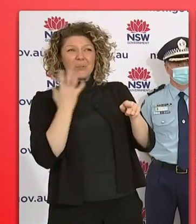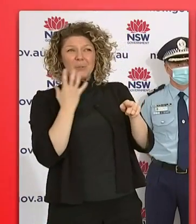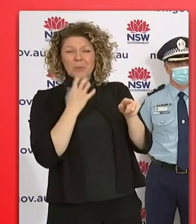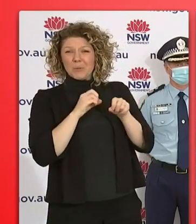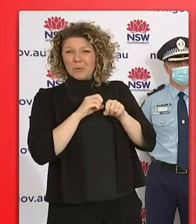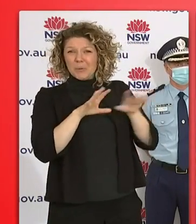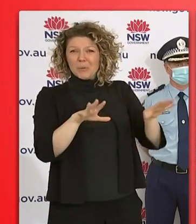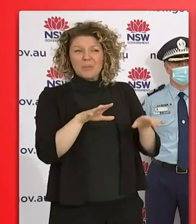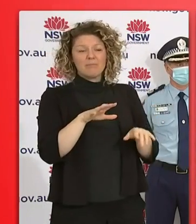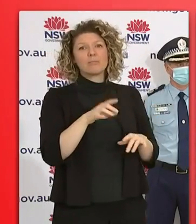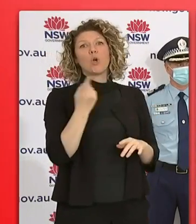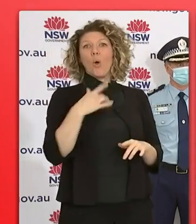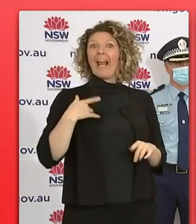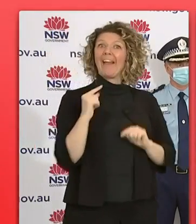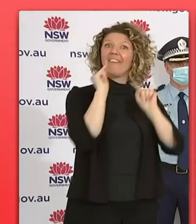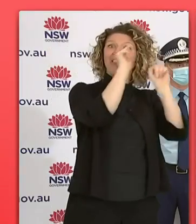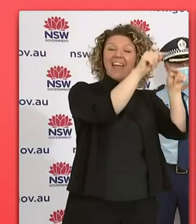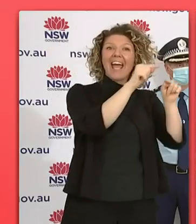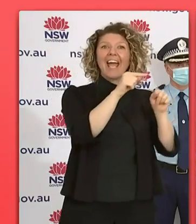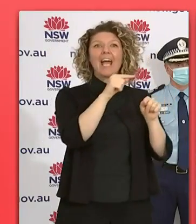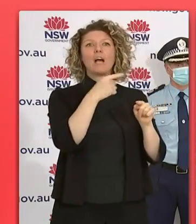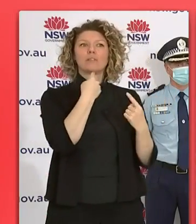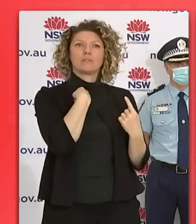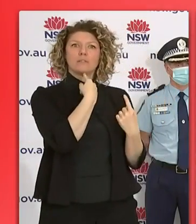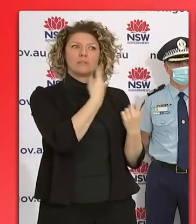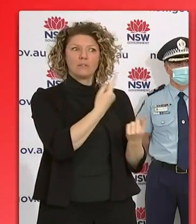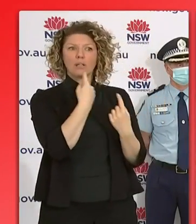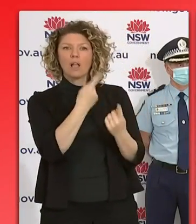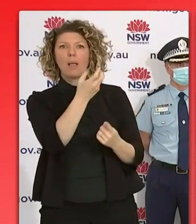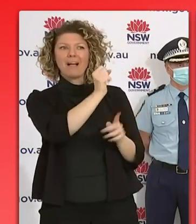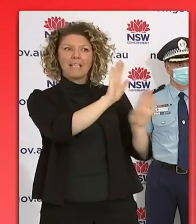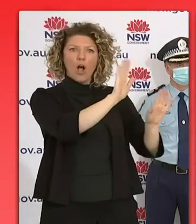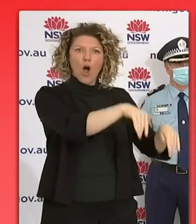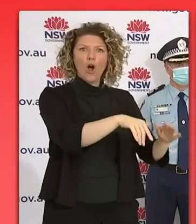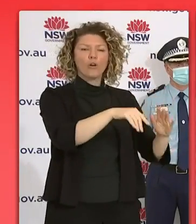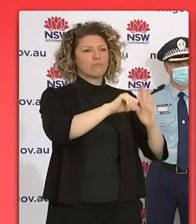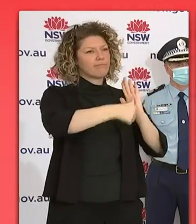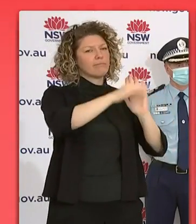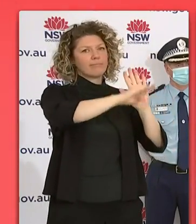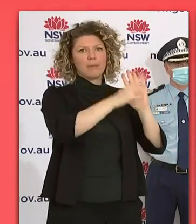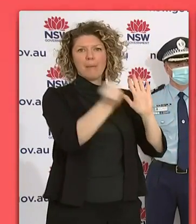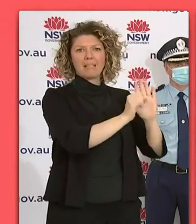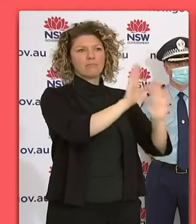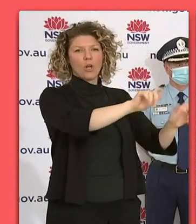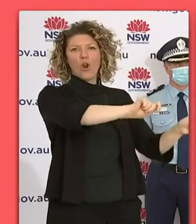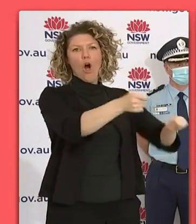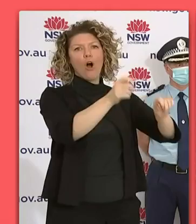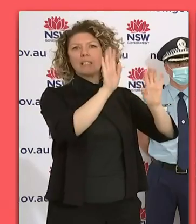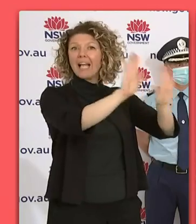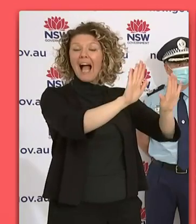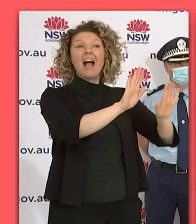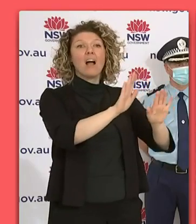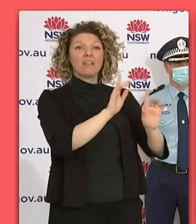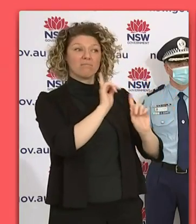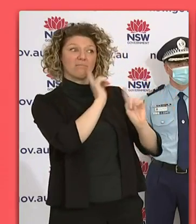Wales and those LGAs that have been named as where stay at home orders are in place, um, to really, uh, follow the